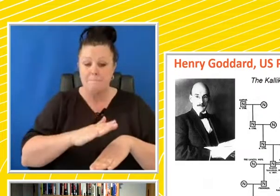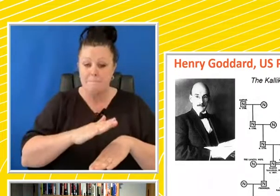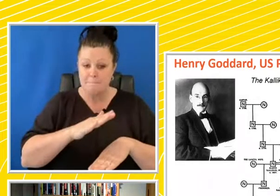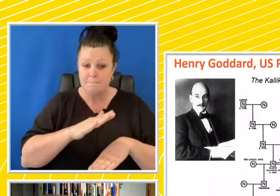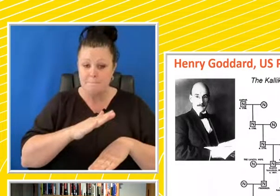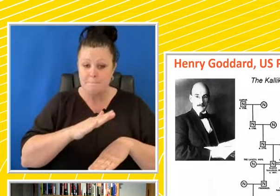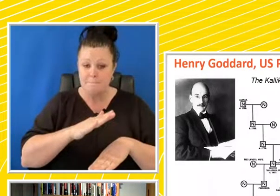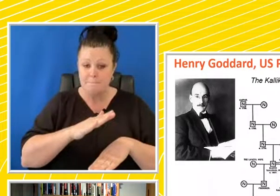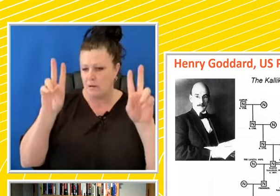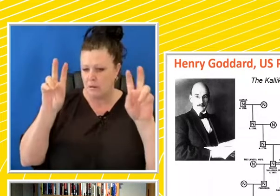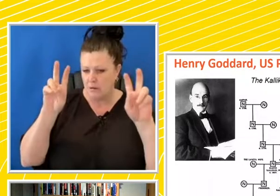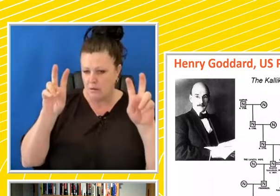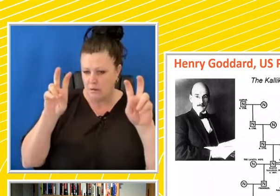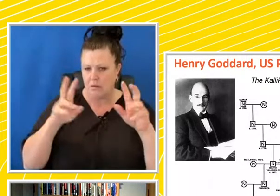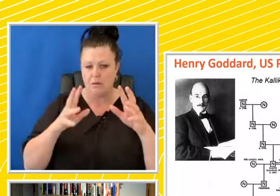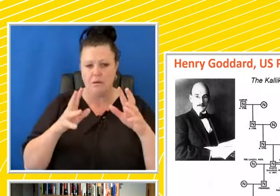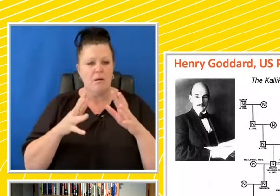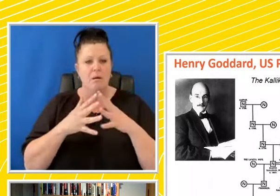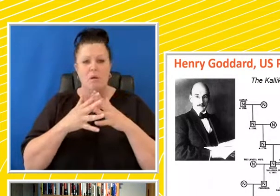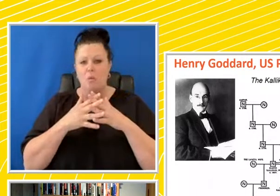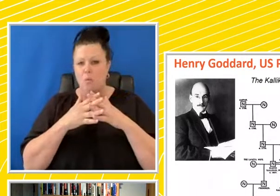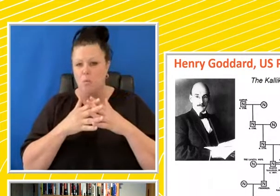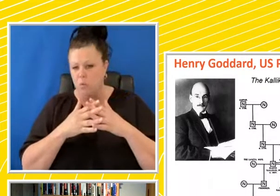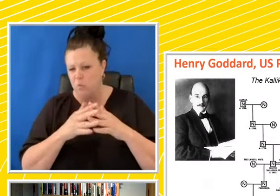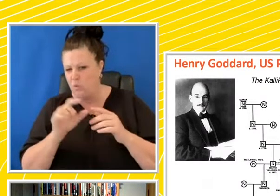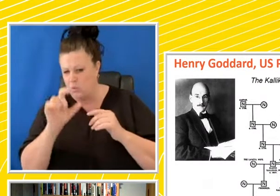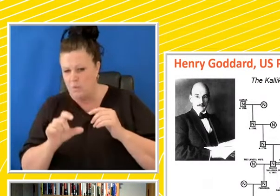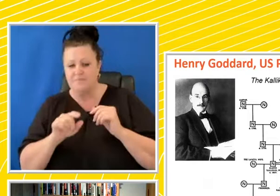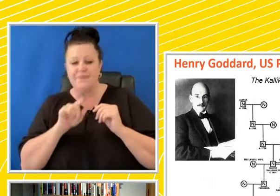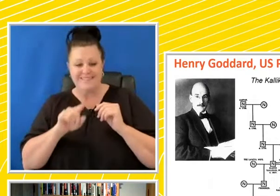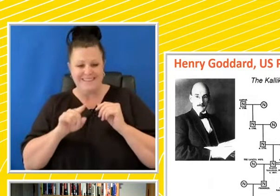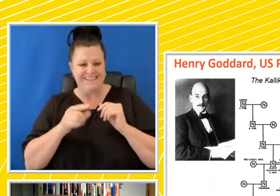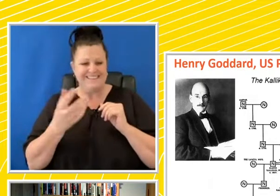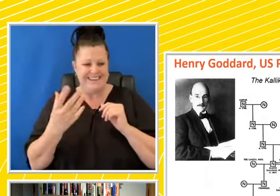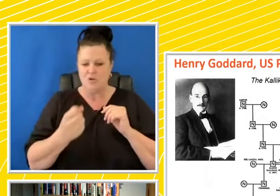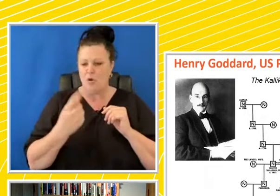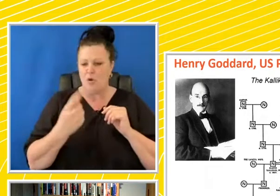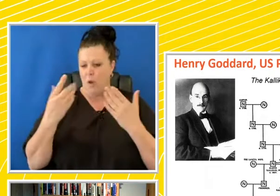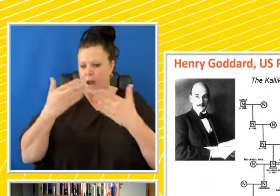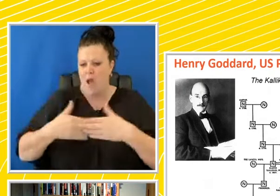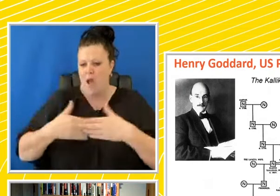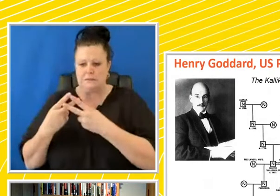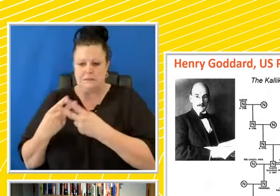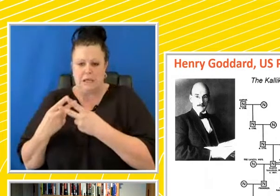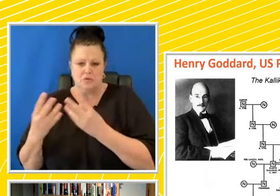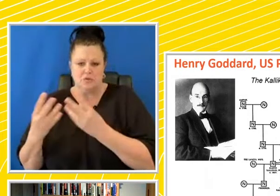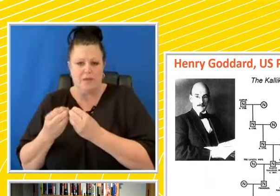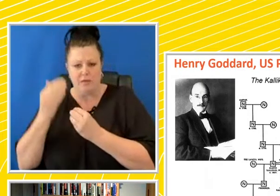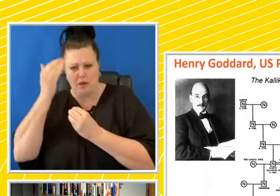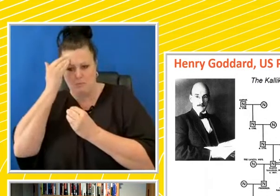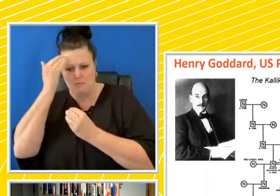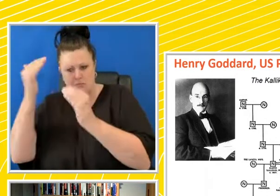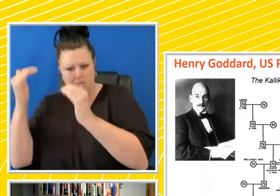what he calls a worthy Quakeress. But then he has a dalliance, a one-night stand with a feeble